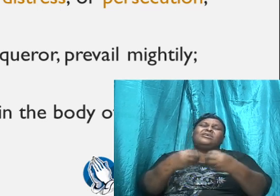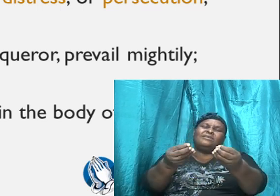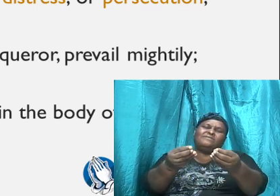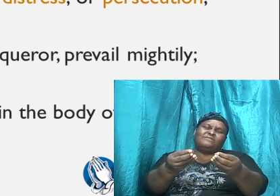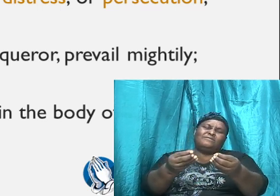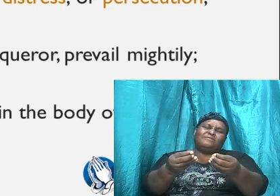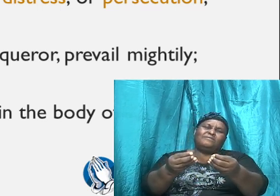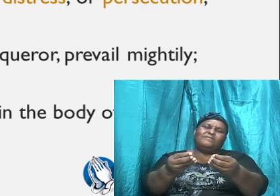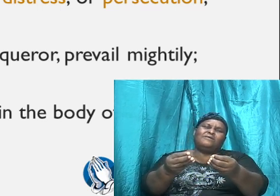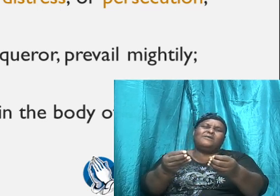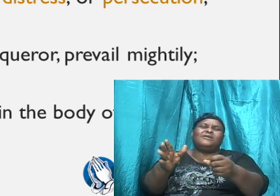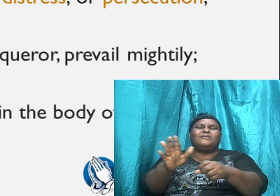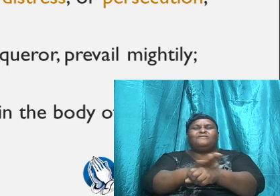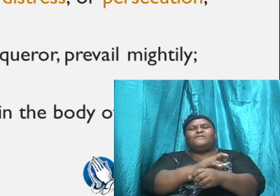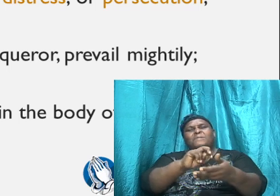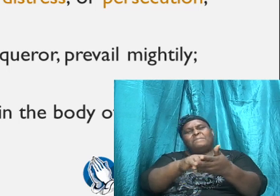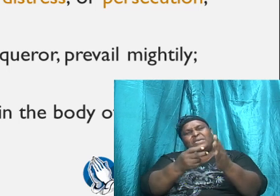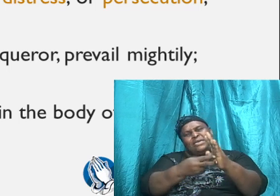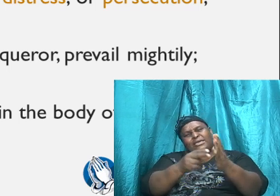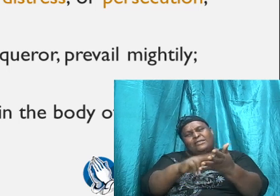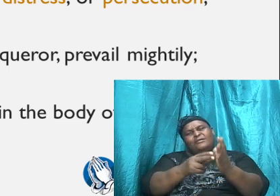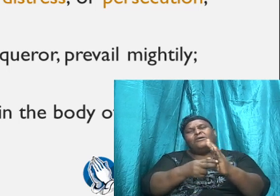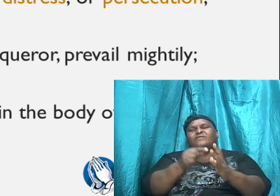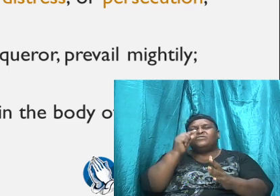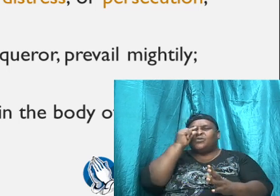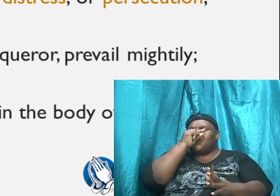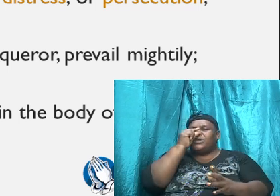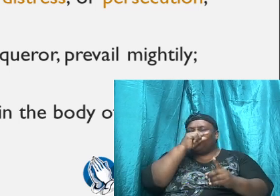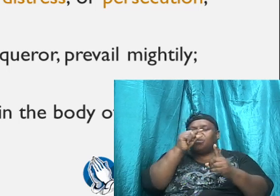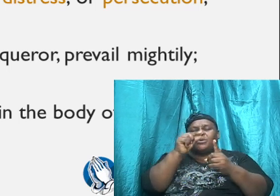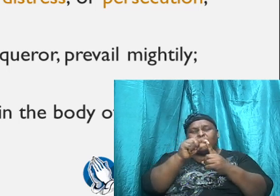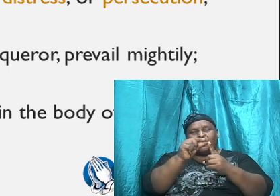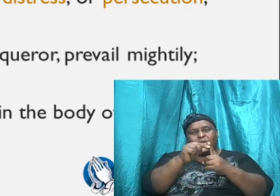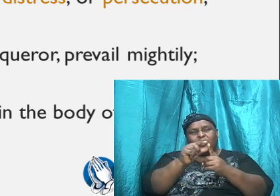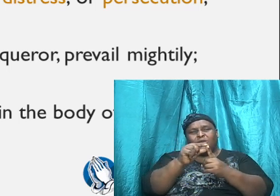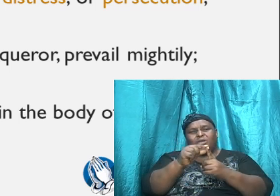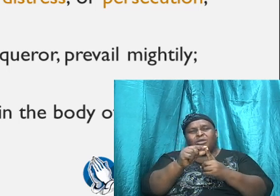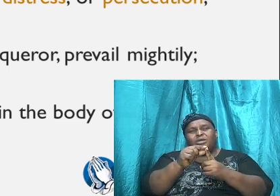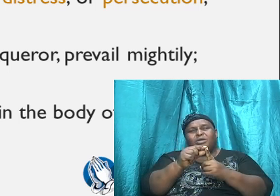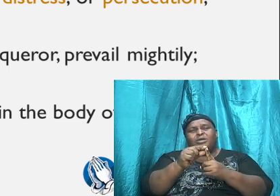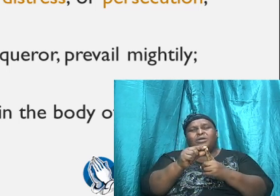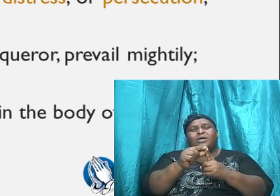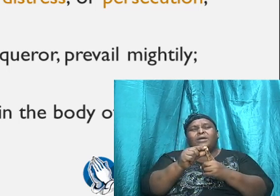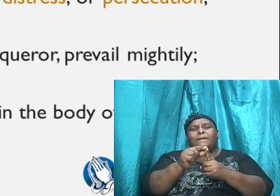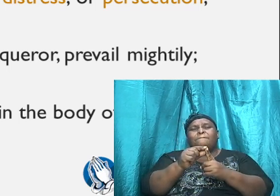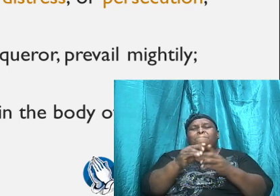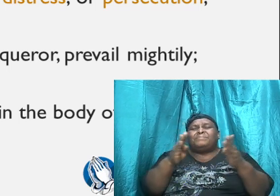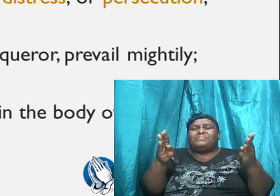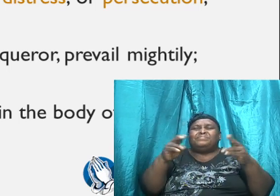of the word hyper no come in, which means a decisive victory,